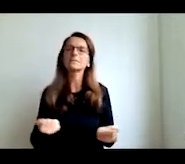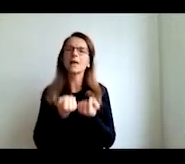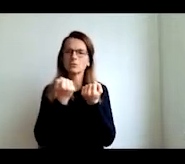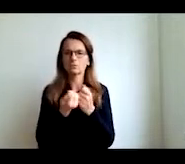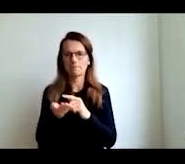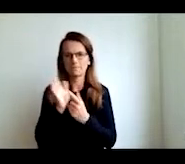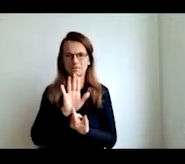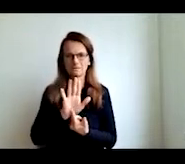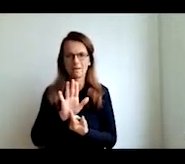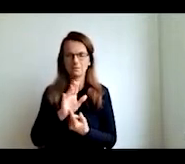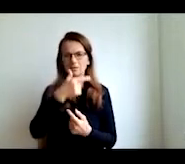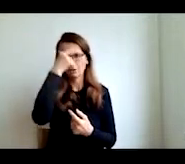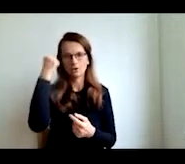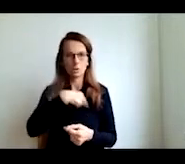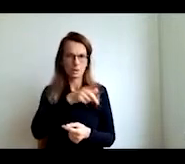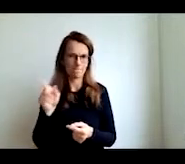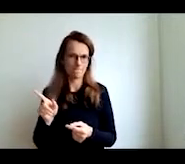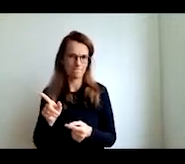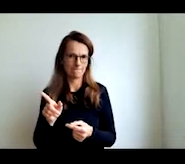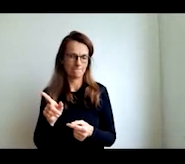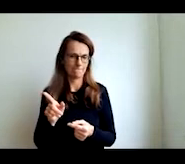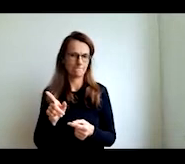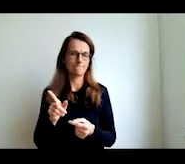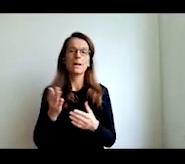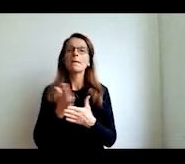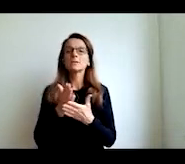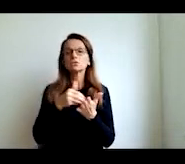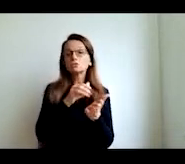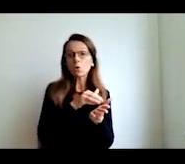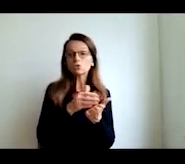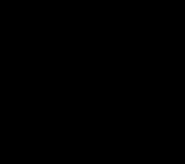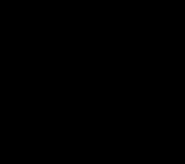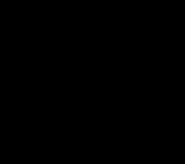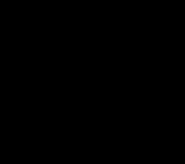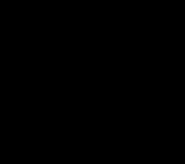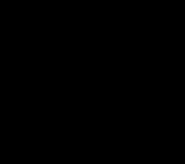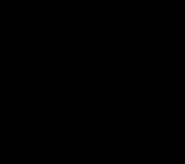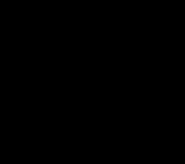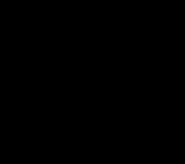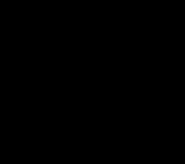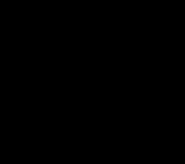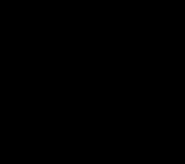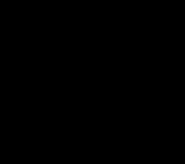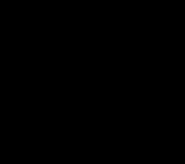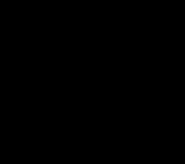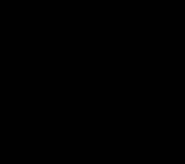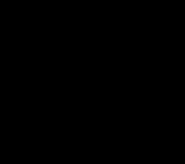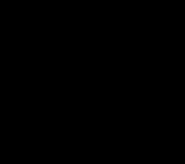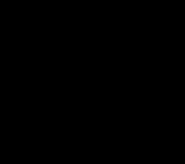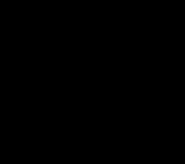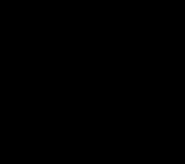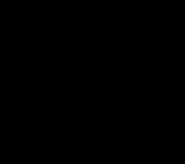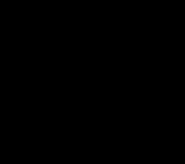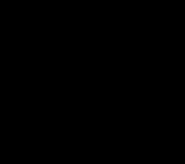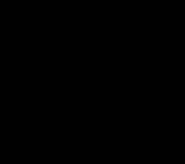there's a you know big asymmetry between the costs and benefits of education you want to change something you have to